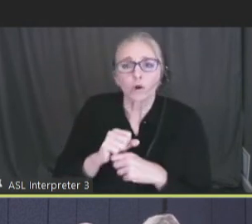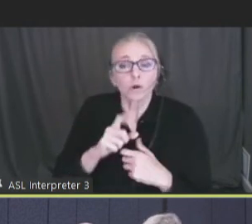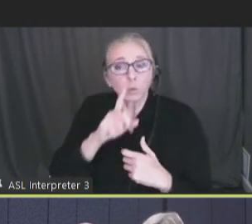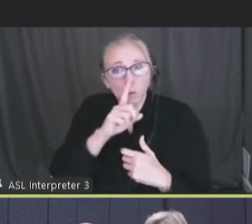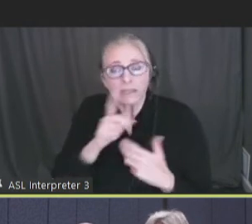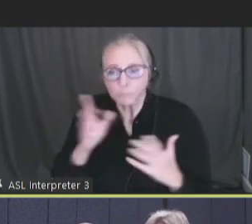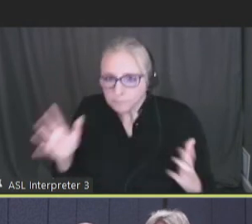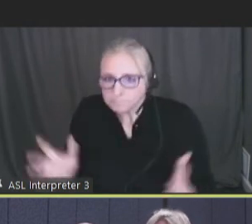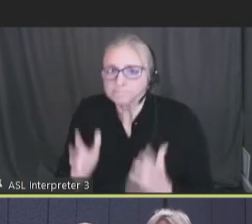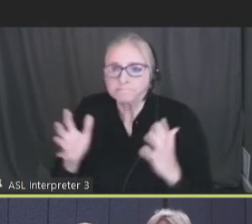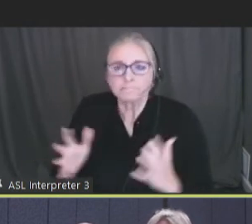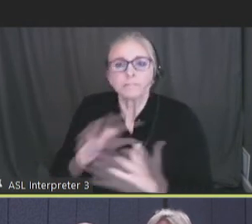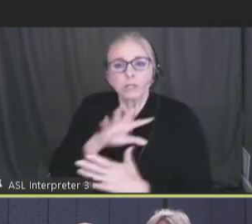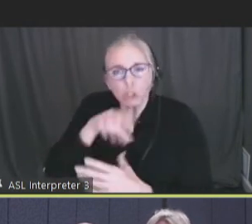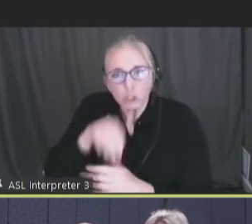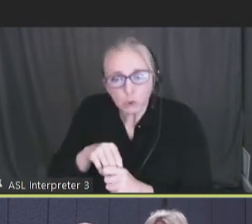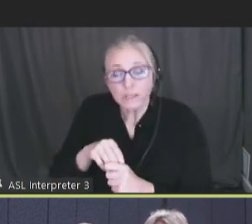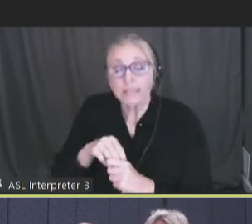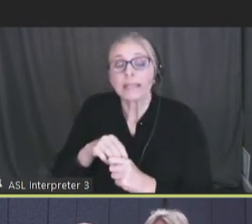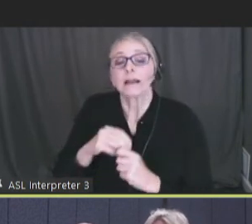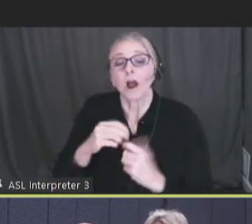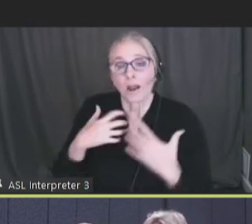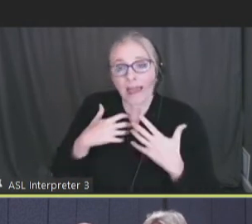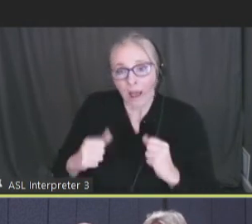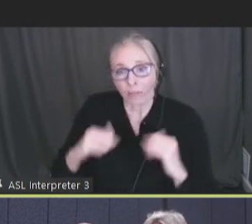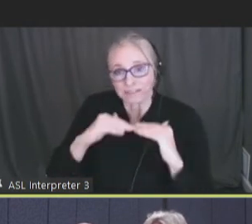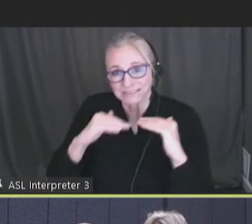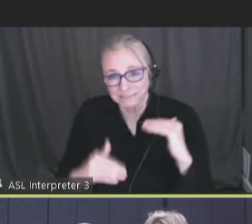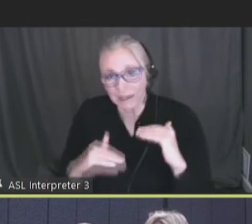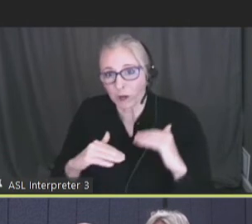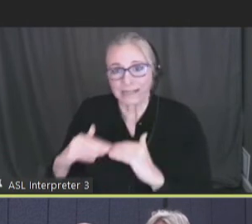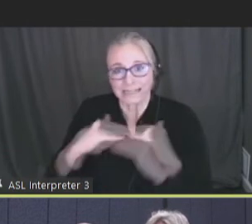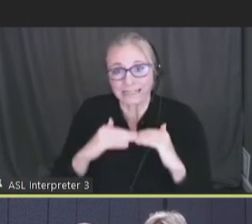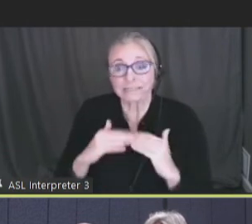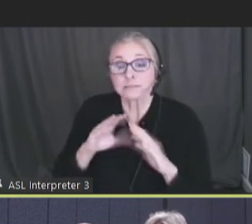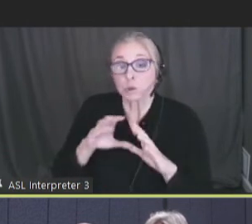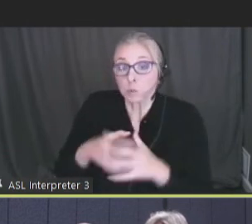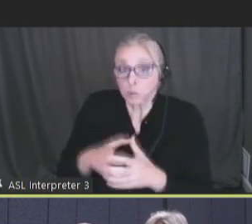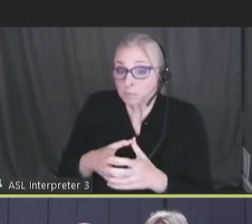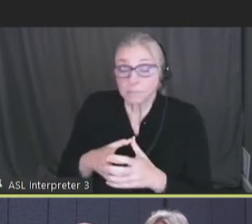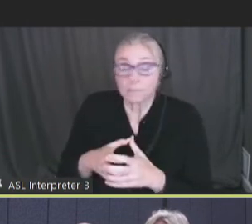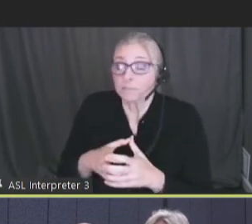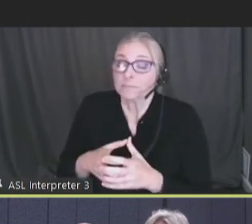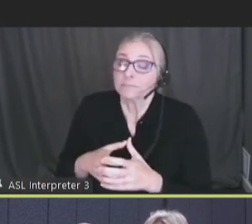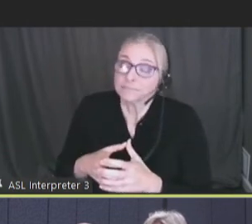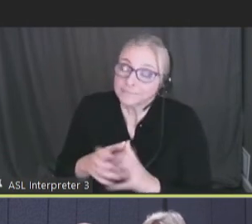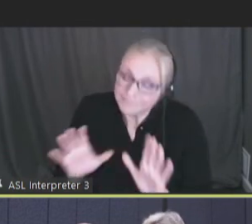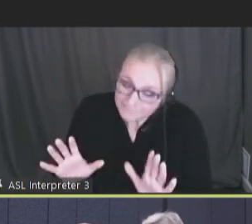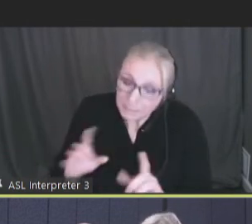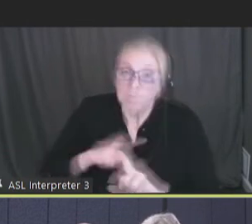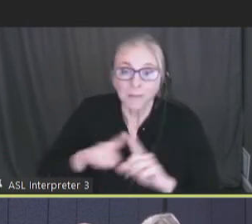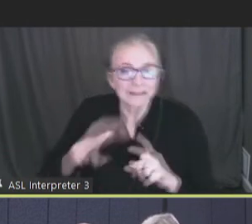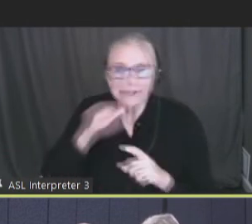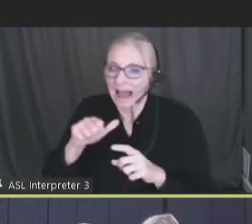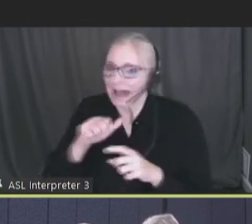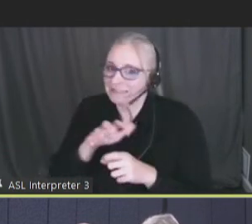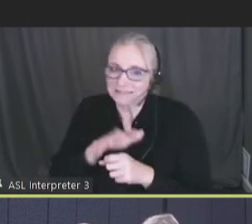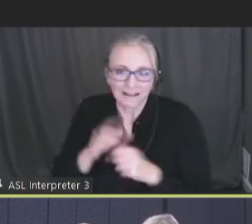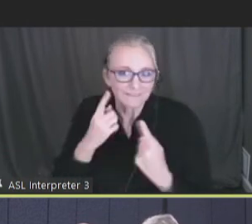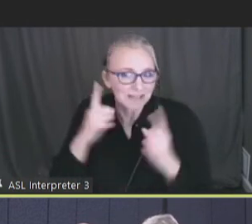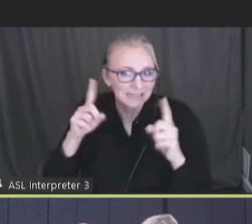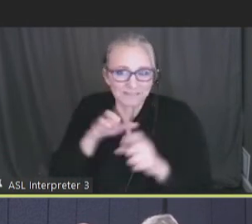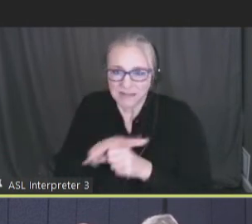included in our health disparities group. However, despite that, it was insufficient. And